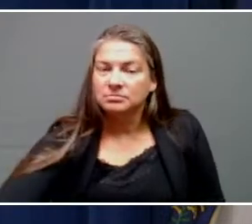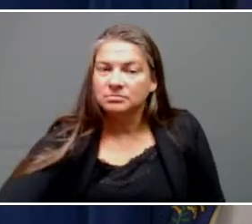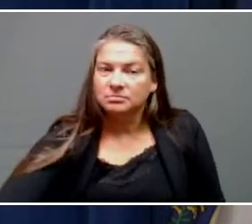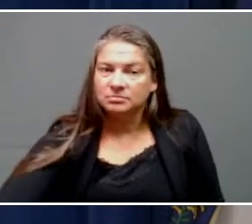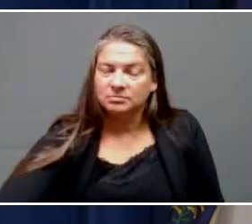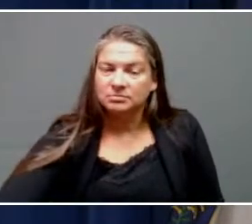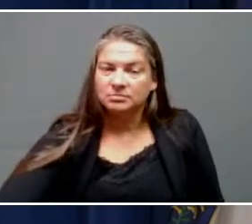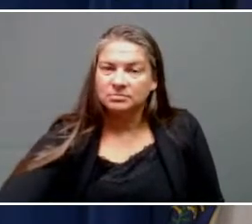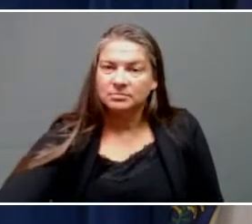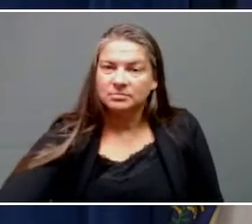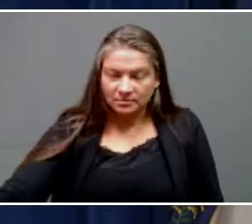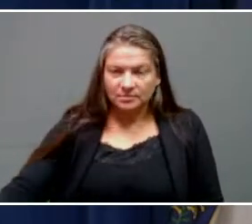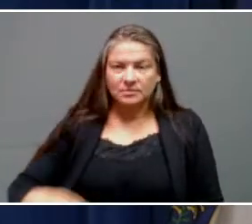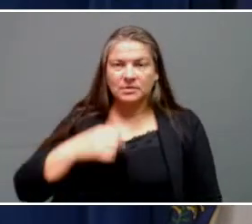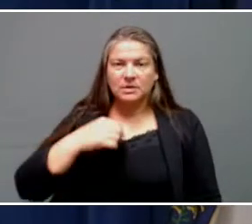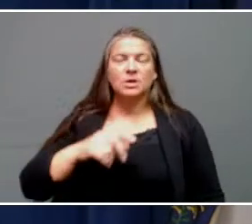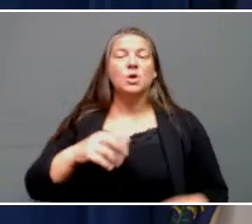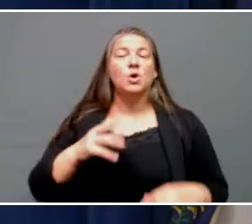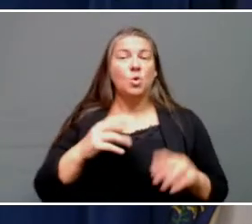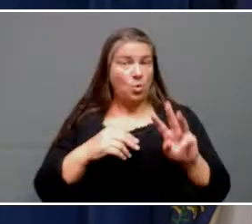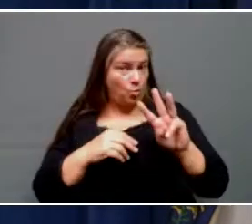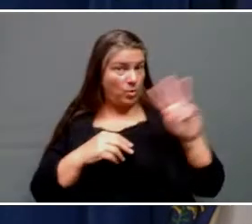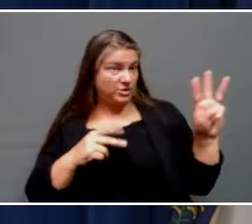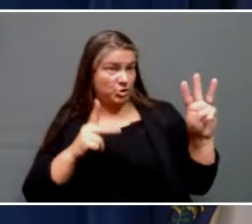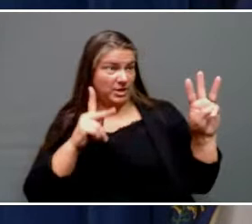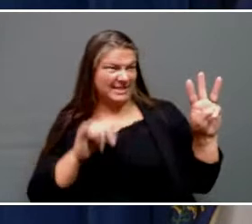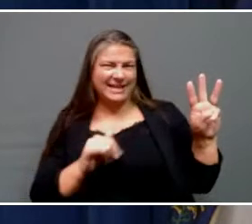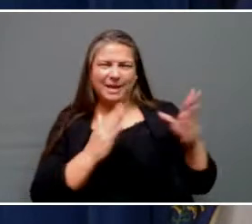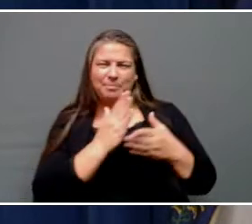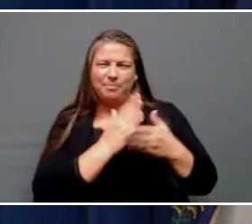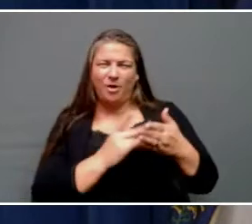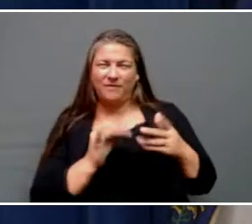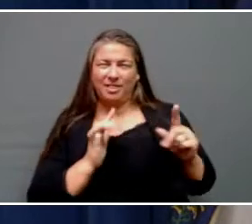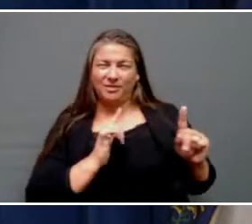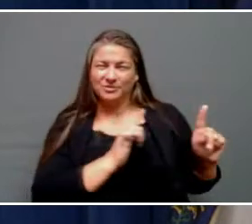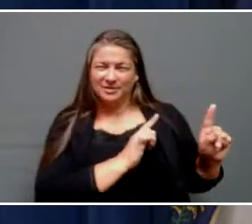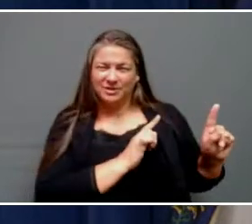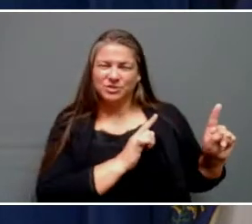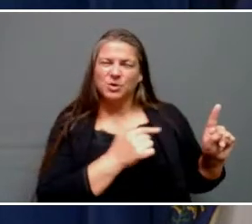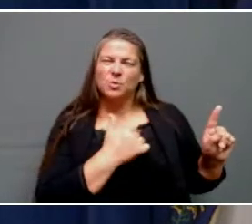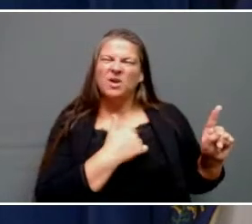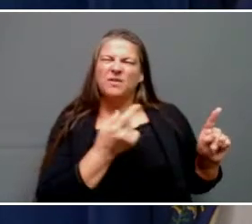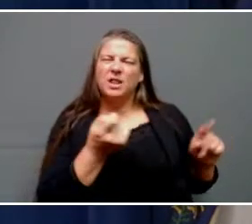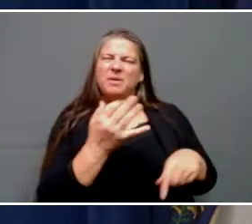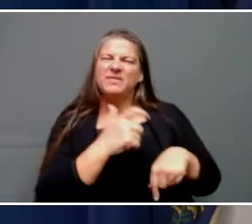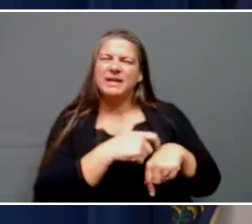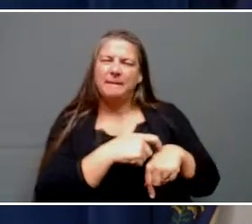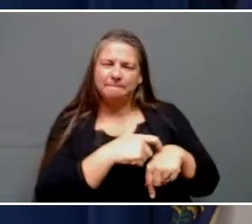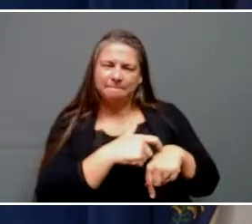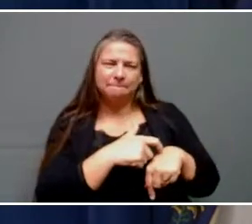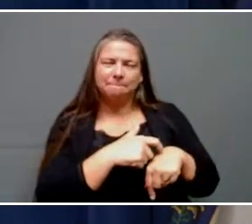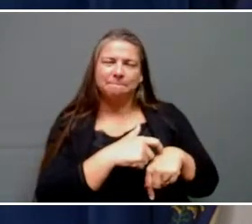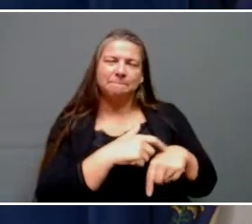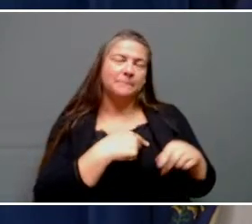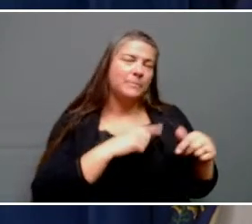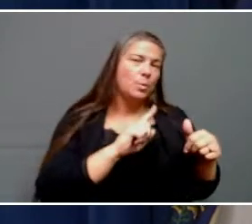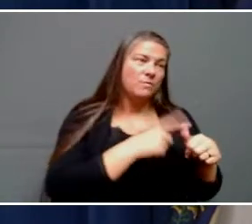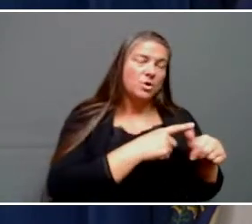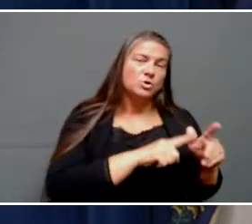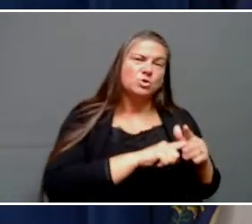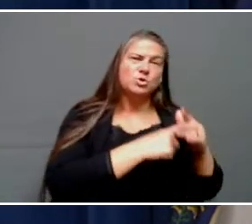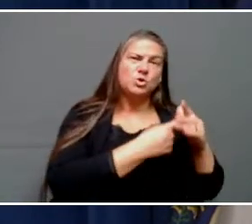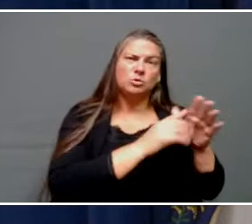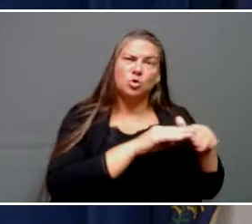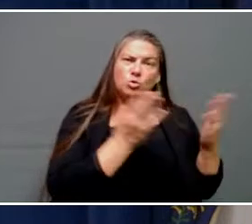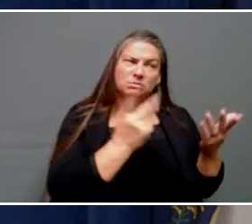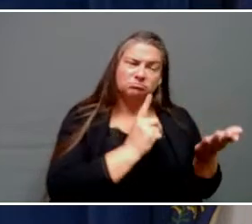So with the Western Kentucky piece of legislation, we had a little bit of time from when we we first started talking about it to when it got